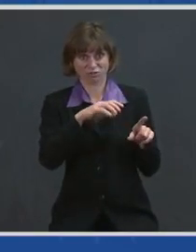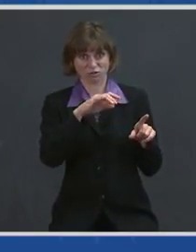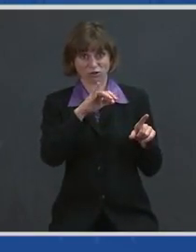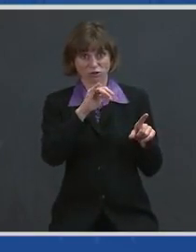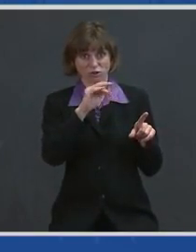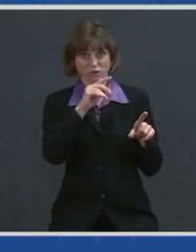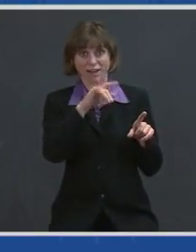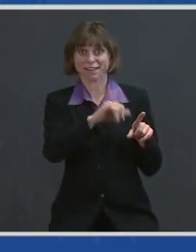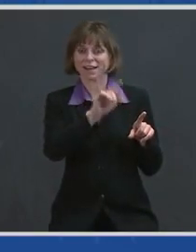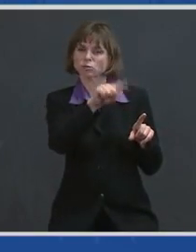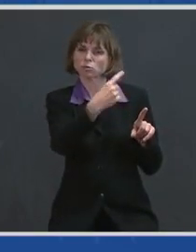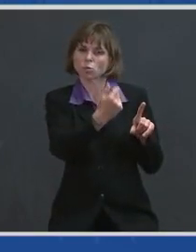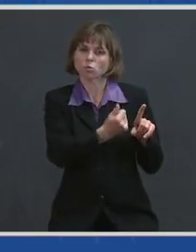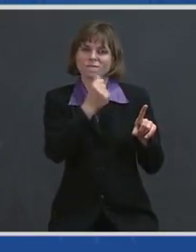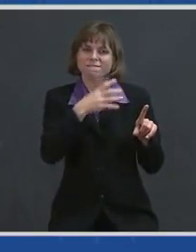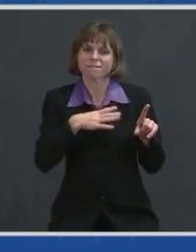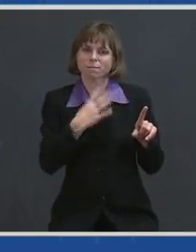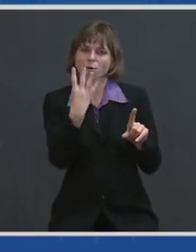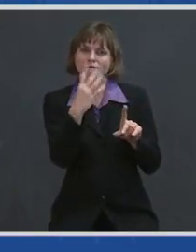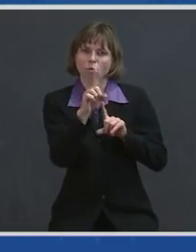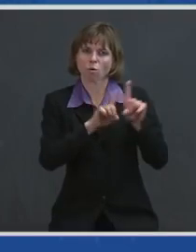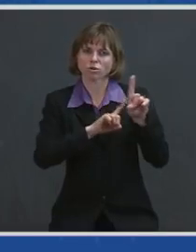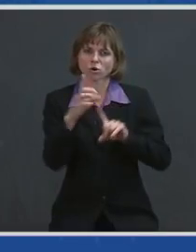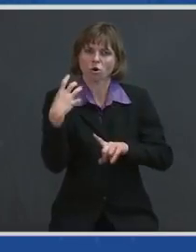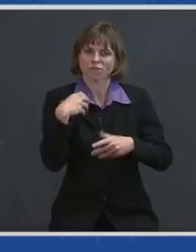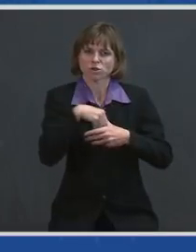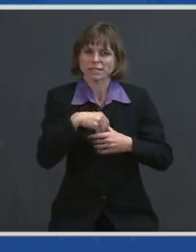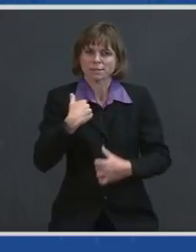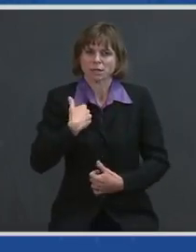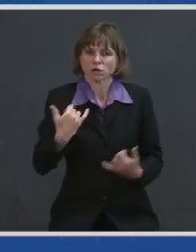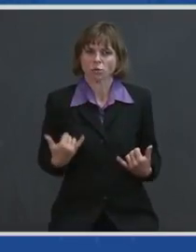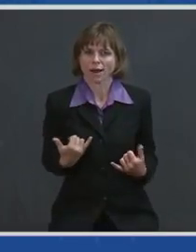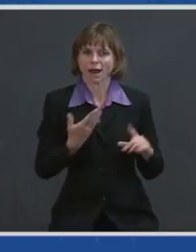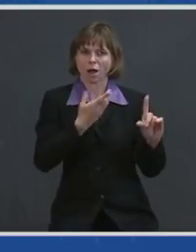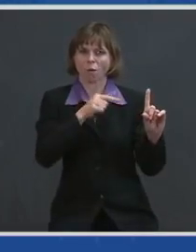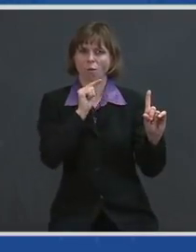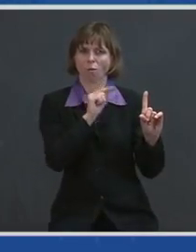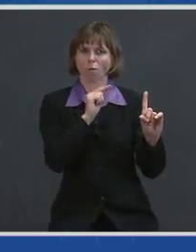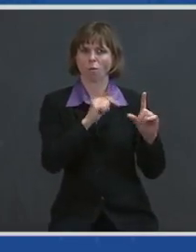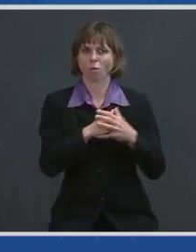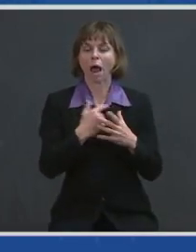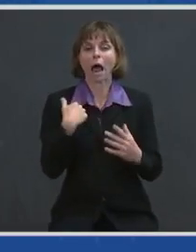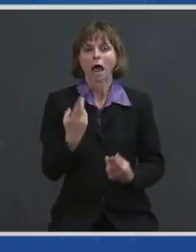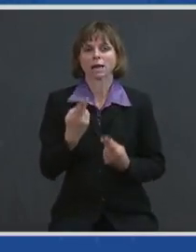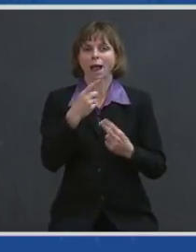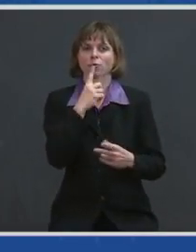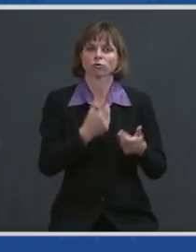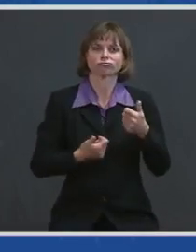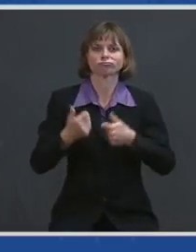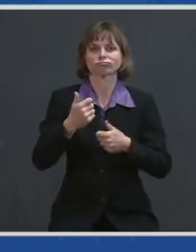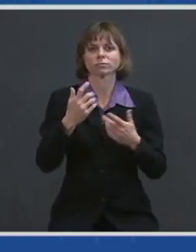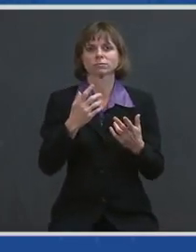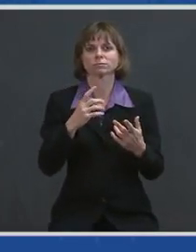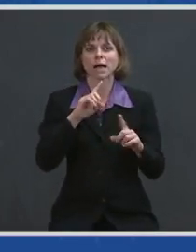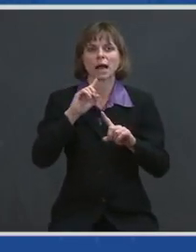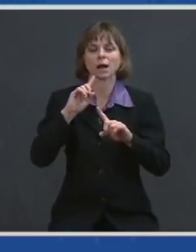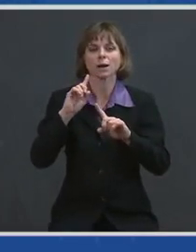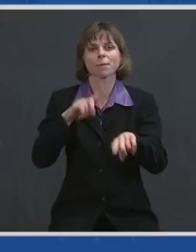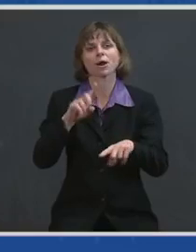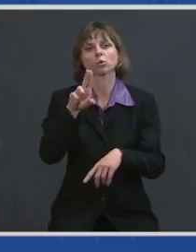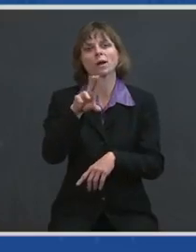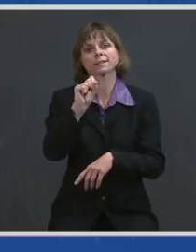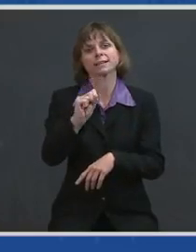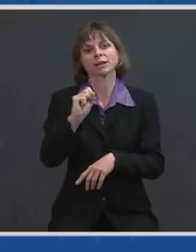the only female four-star officer serving in our military. I nominated her as commander of the United States Transportation Command.